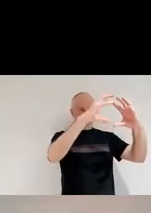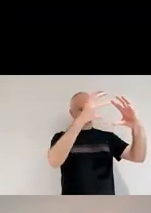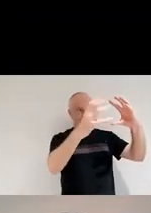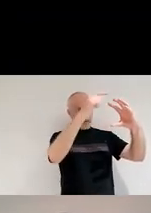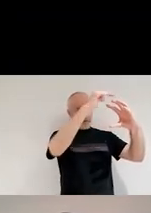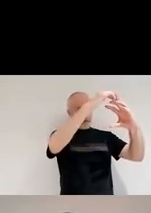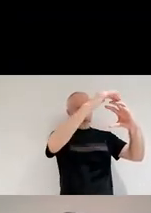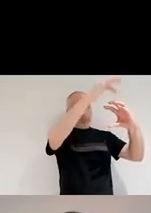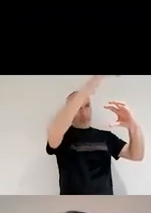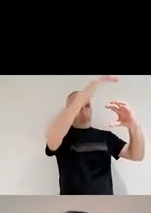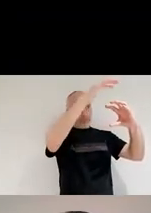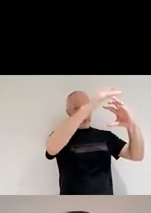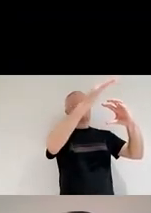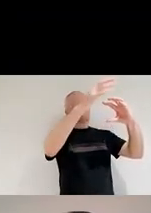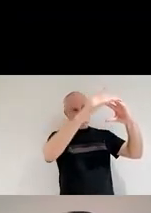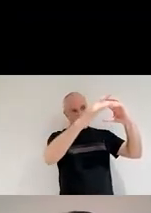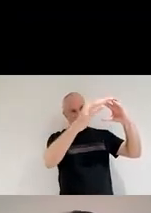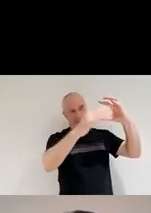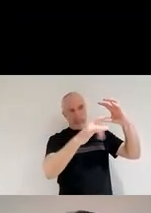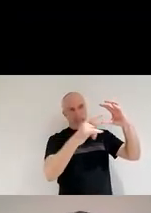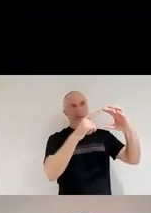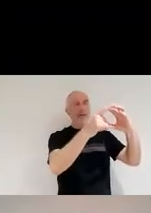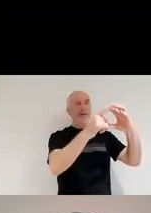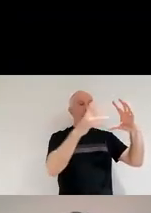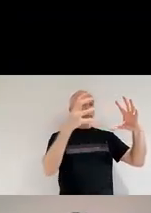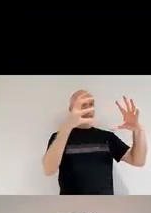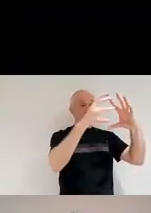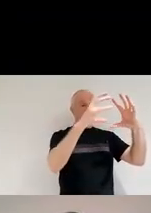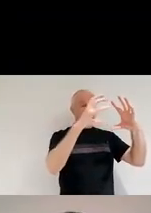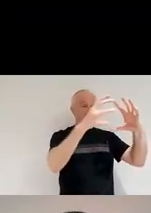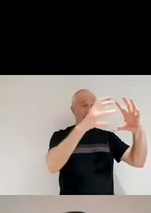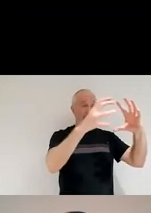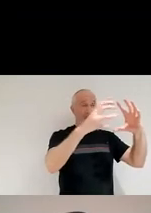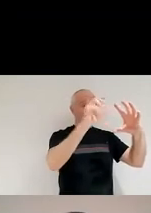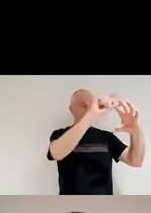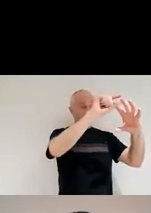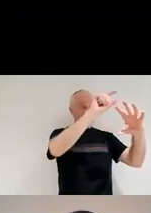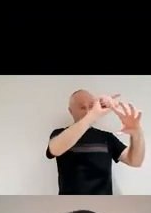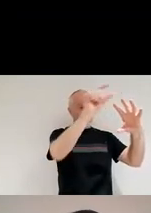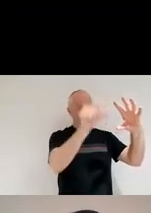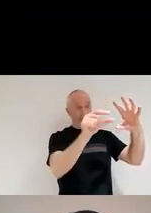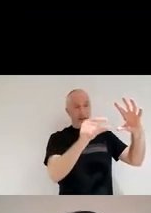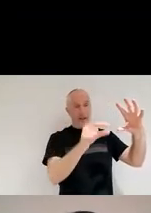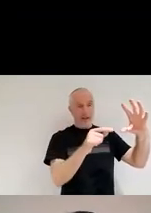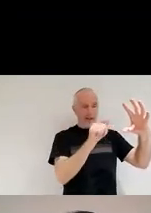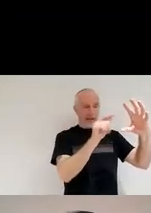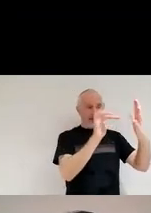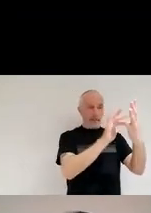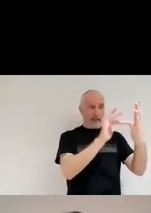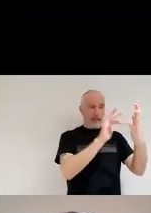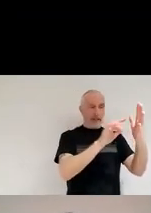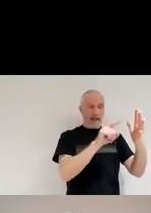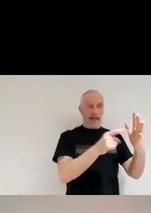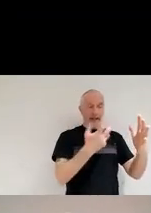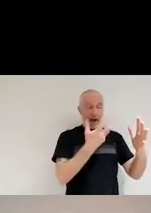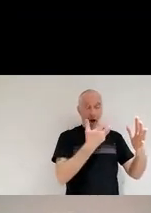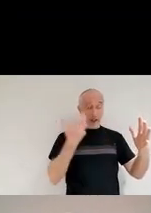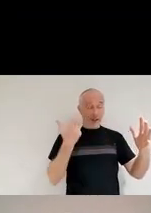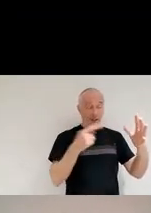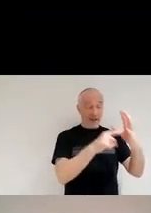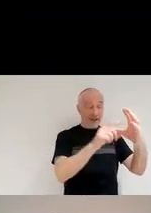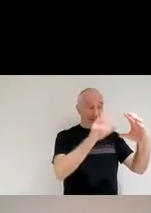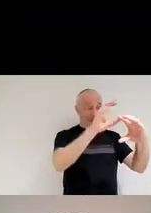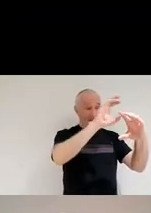not very dense, but dense enough to form dust. And because they are so far away from the core, because the core is very hot, but these outer